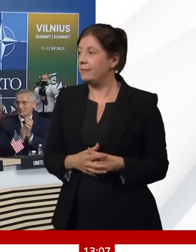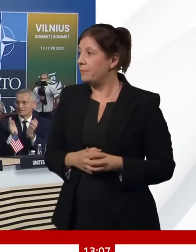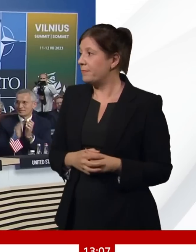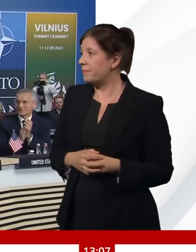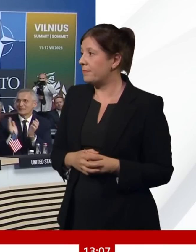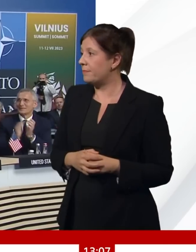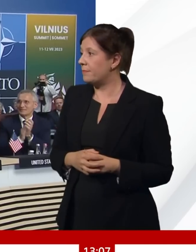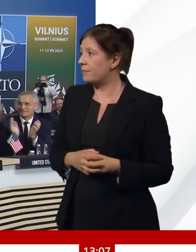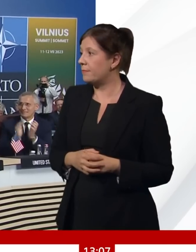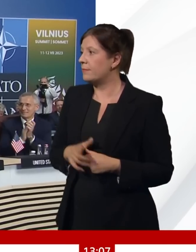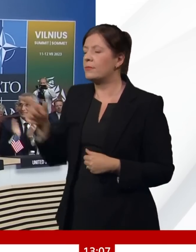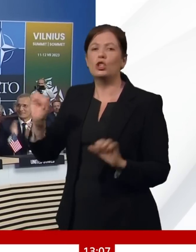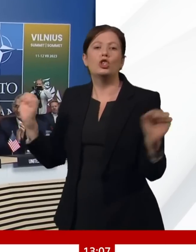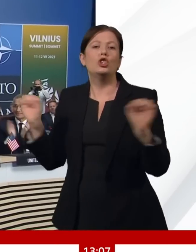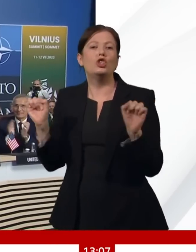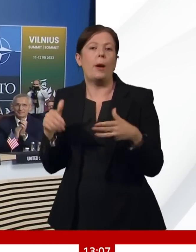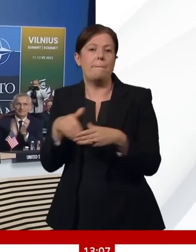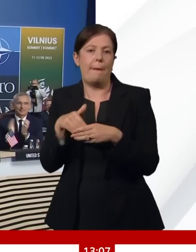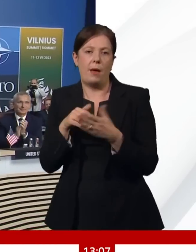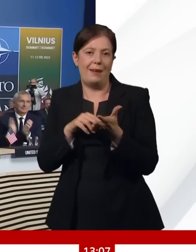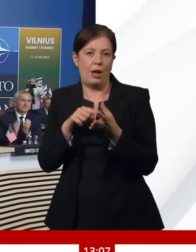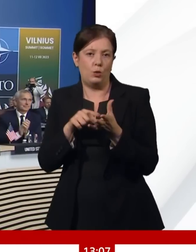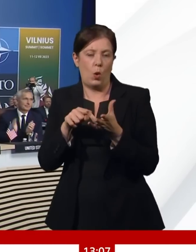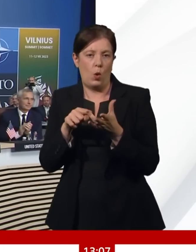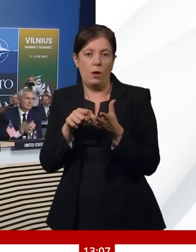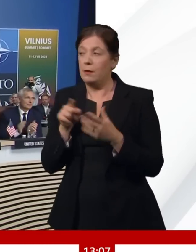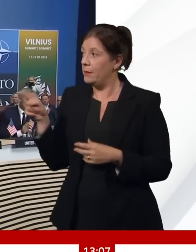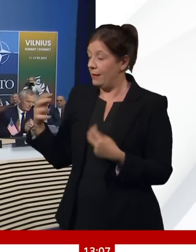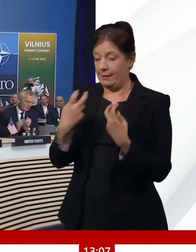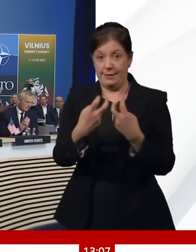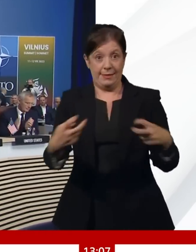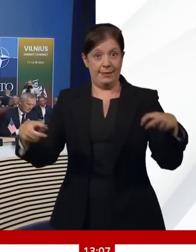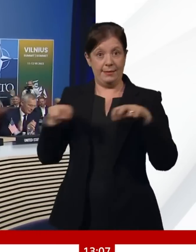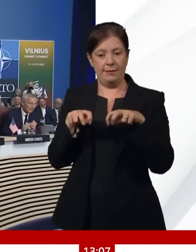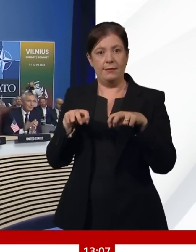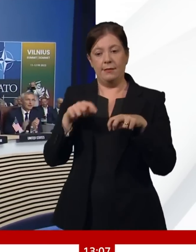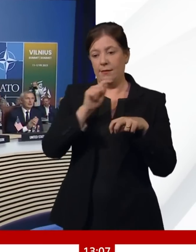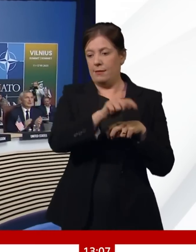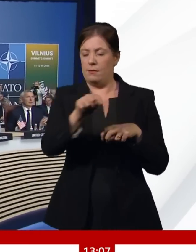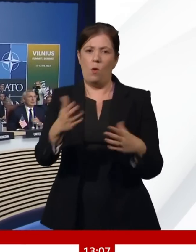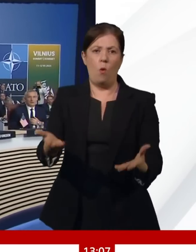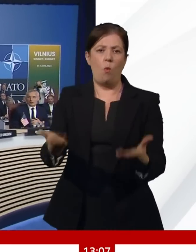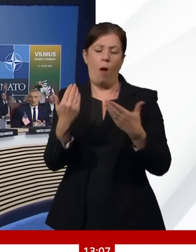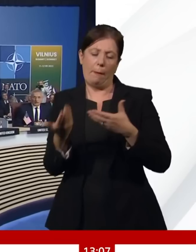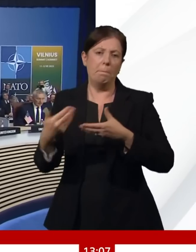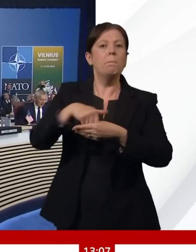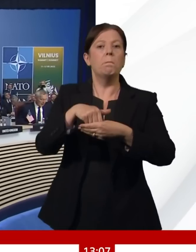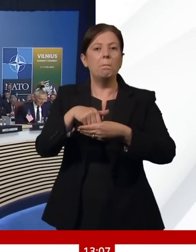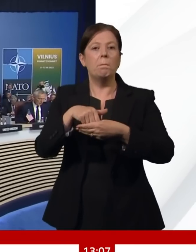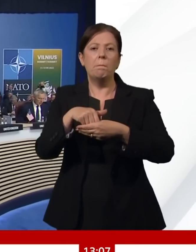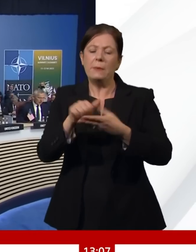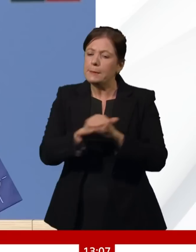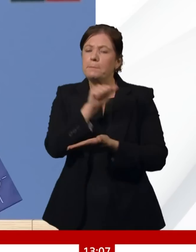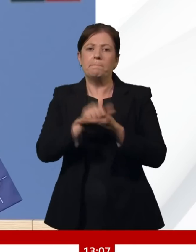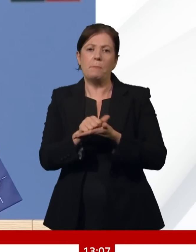Ukraine may not be a member of NATO, but today its president was embraced by the alliance almost as one of its own. Given